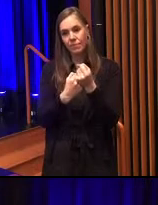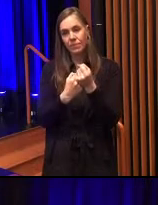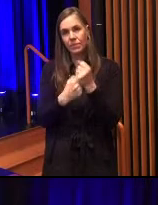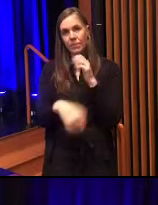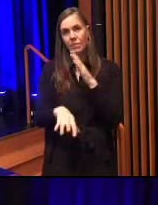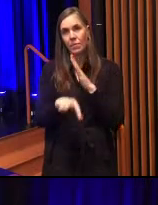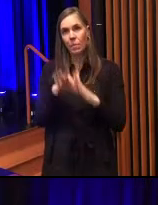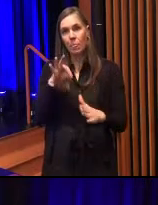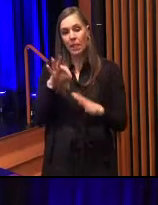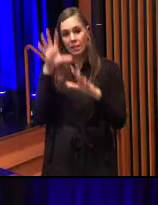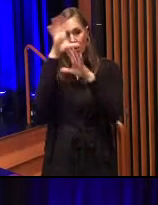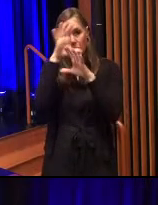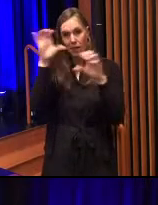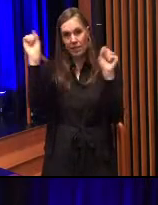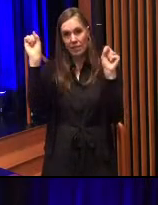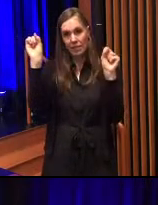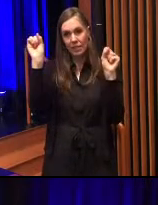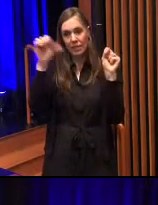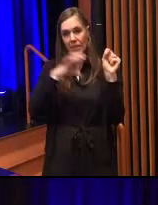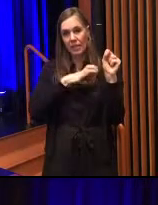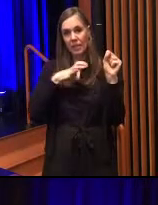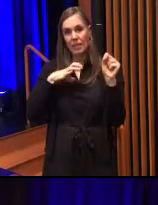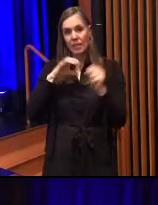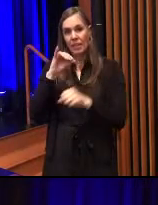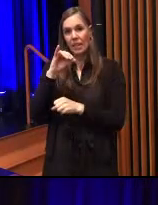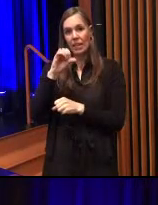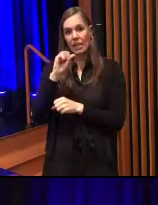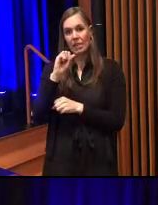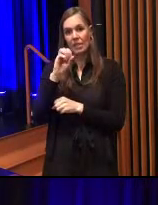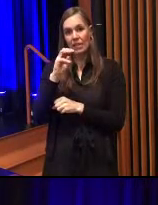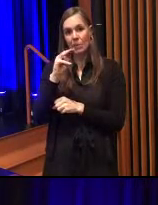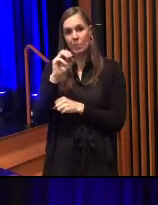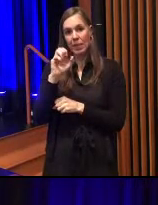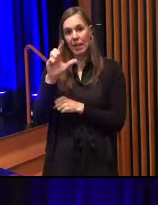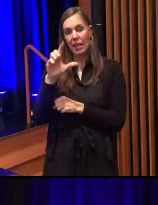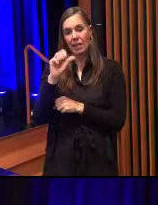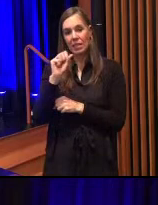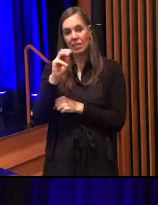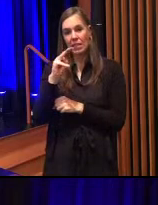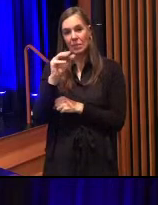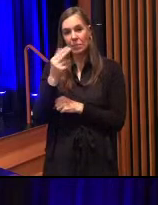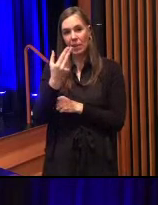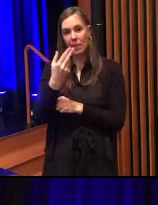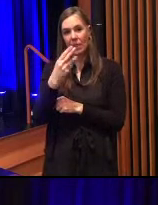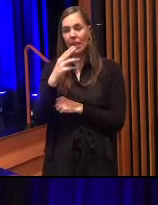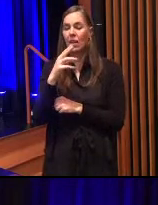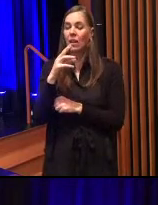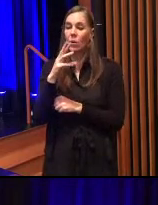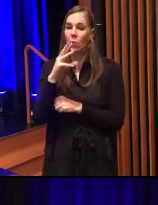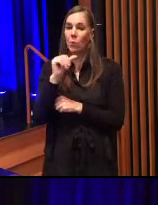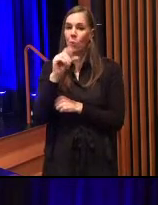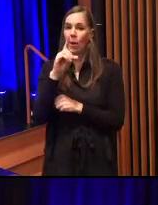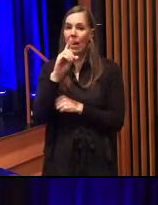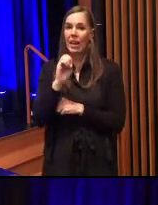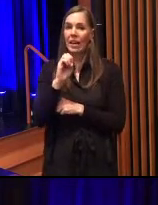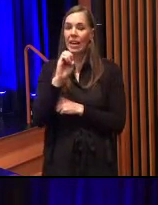councilor president, Ismael Smith-Wadell is our council president again